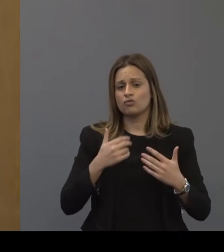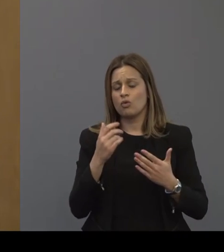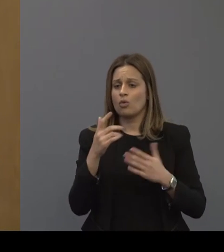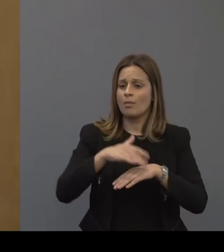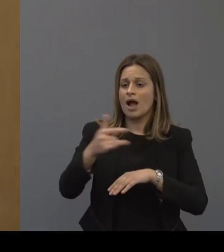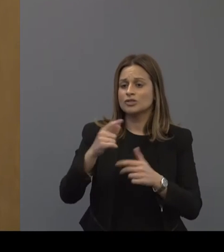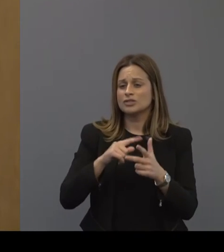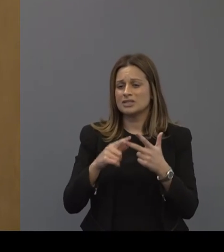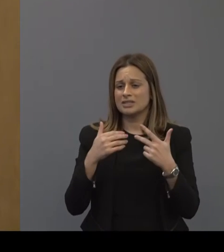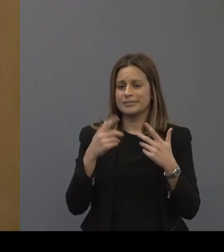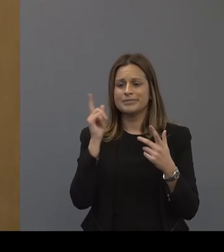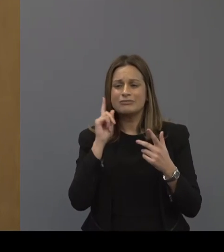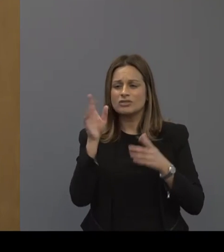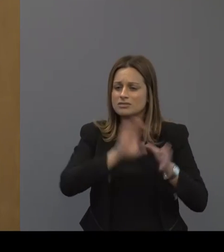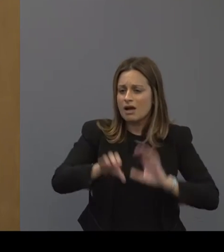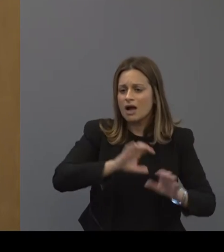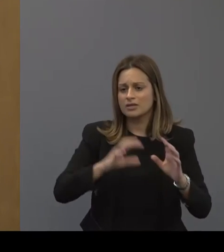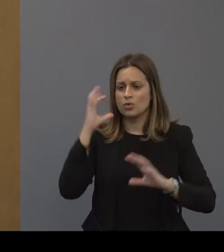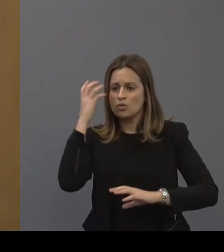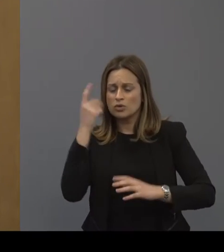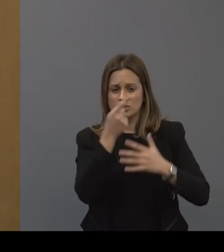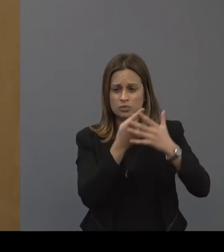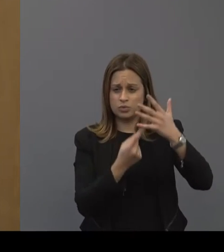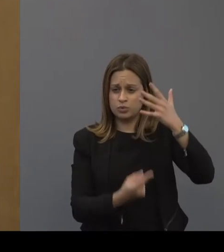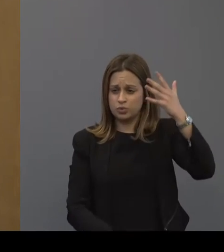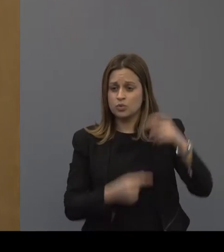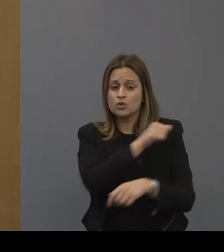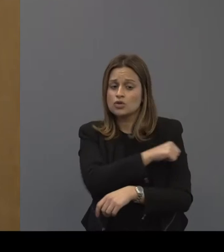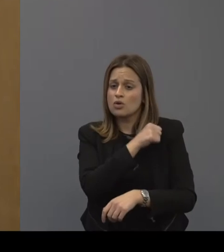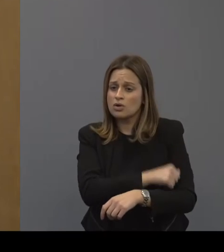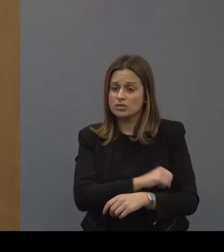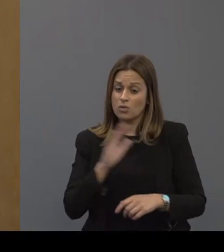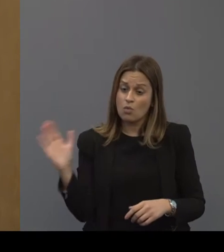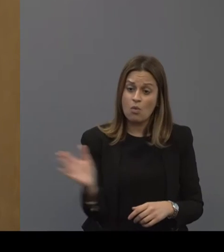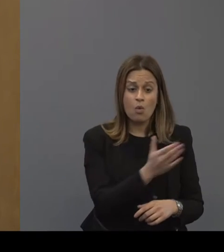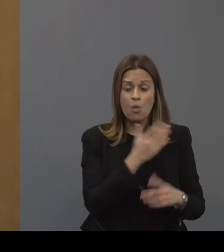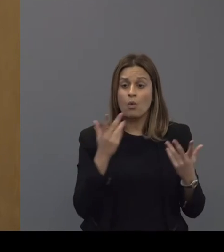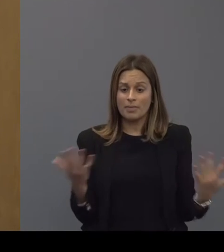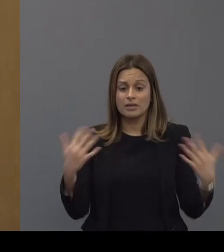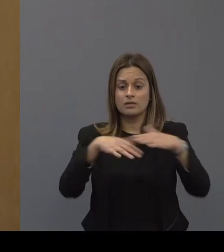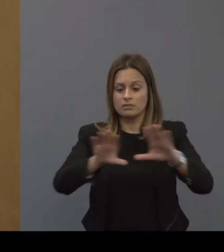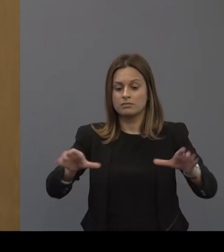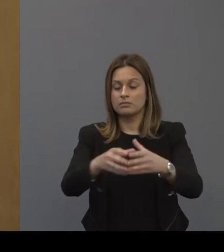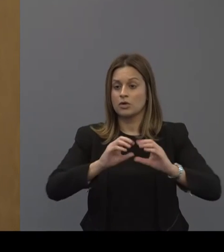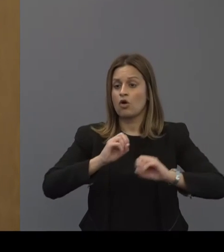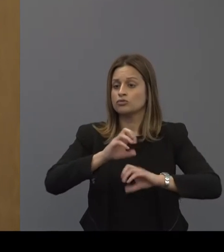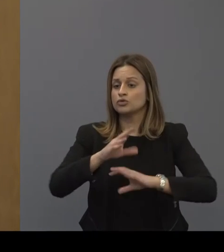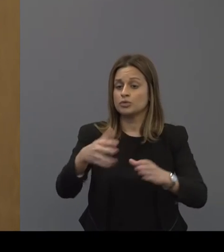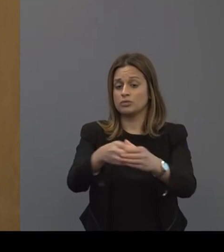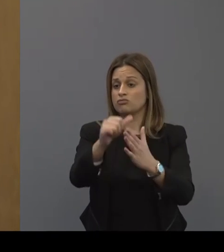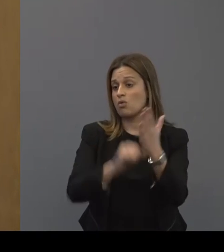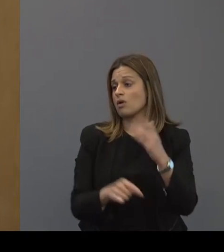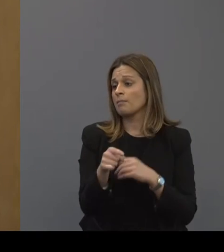from hearing science, from audiology, from medicine, from nursing, all contributing into the program along the way